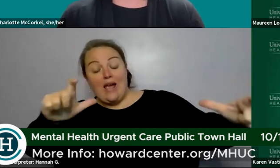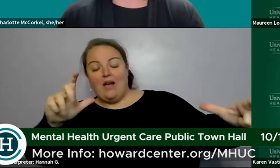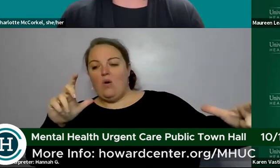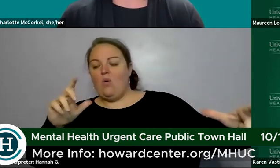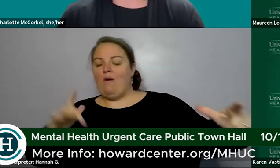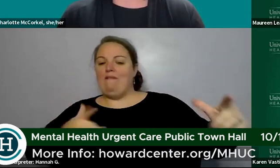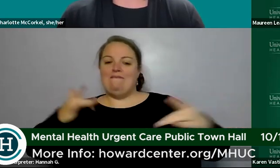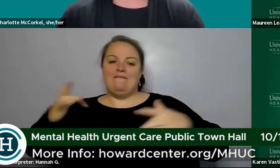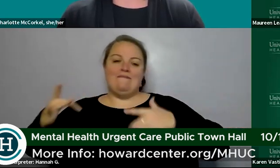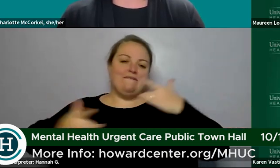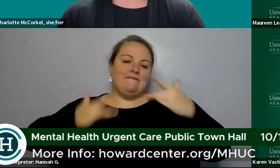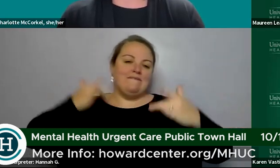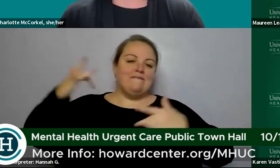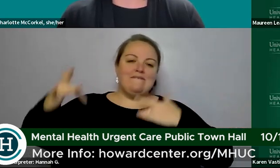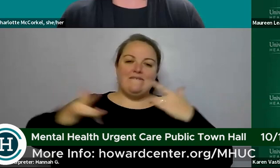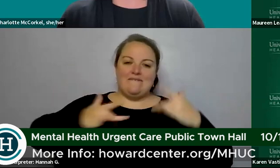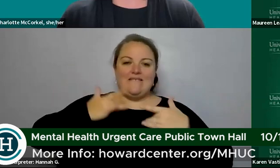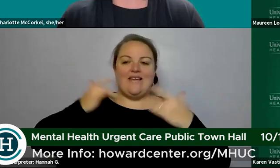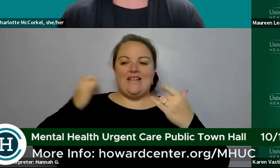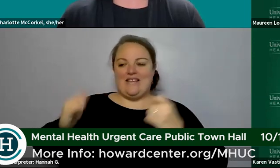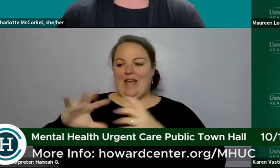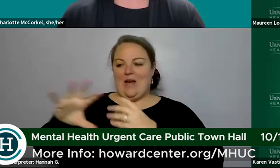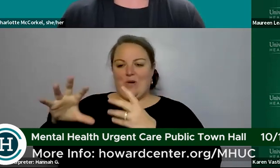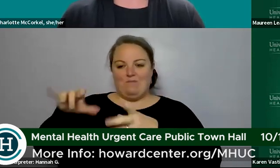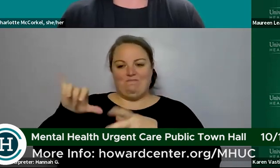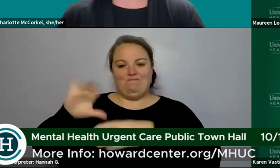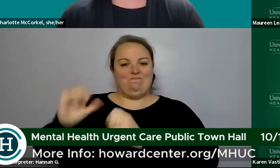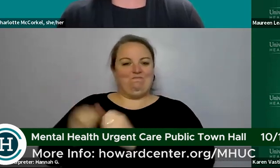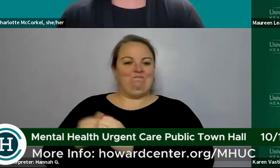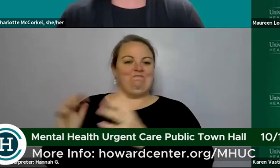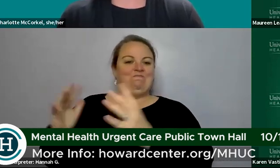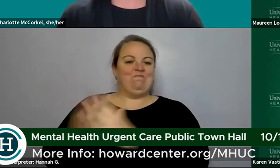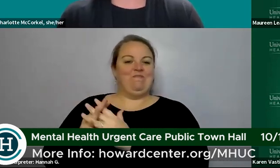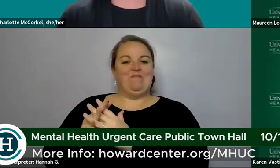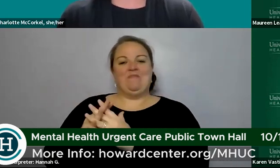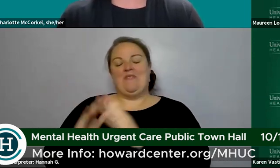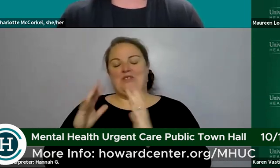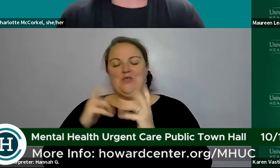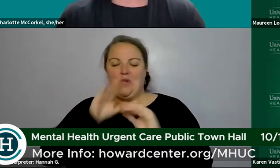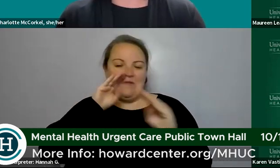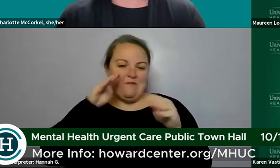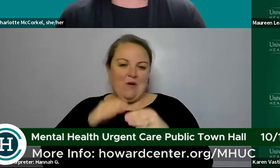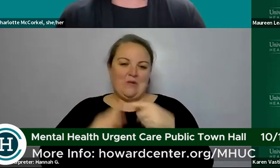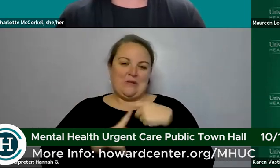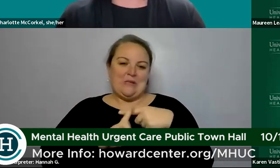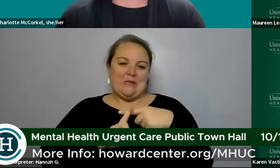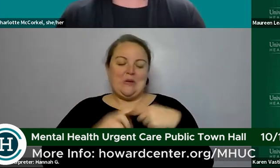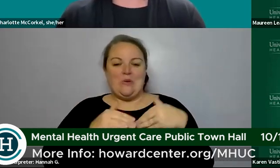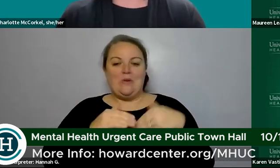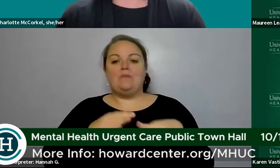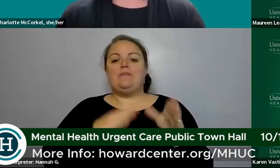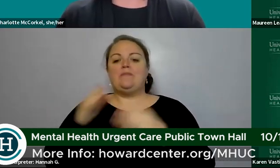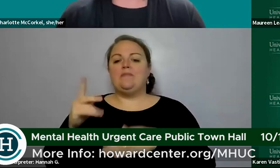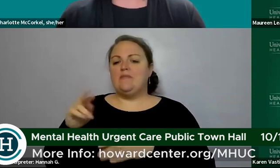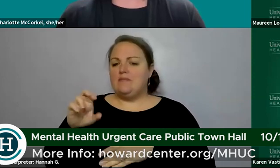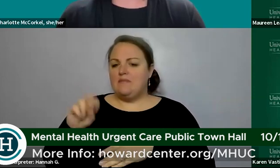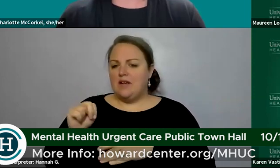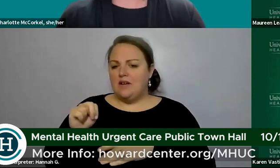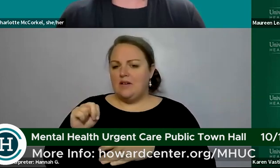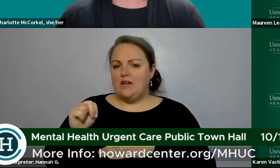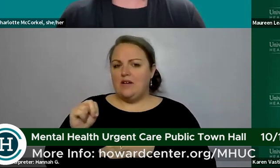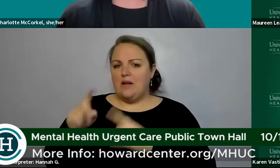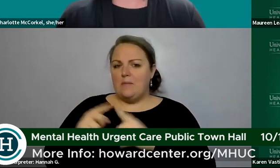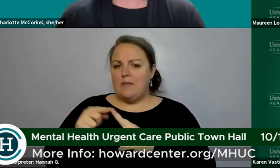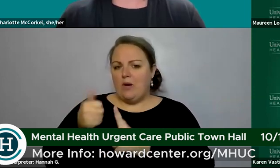exciting to have this addition in our community so just want to focus on that for a moment but karen can you ask the question about